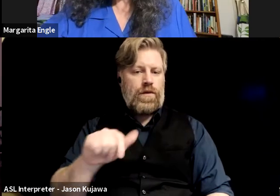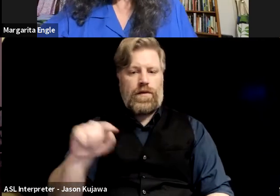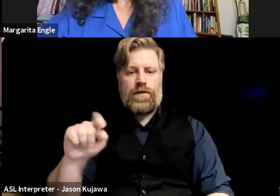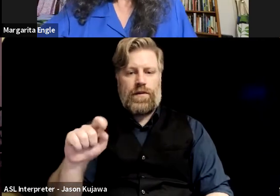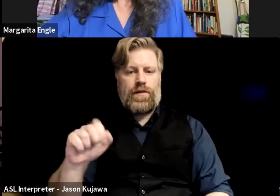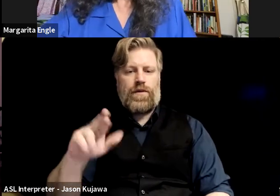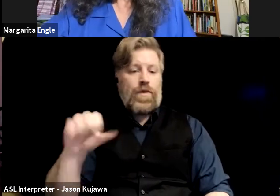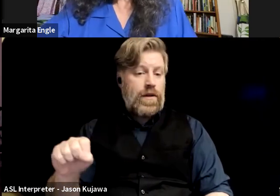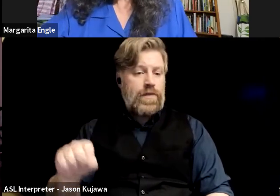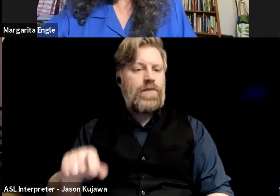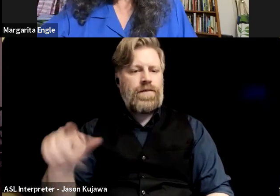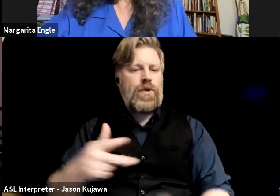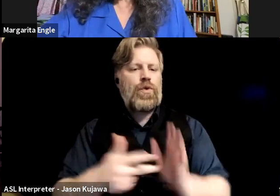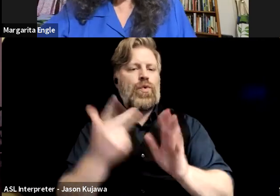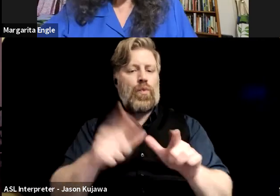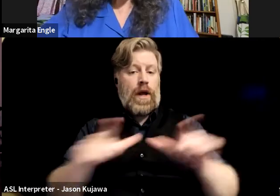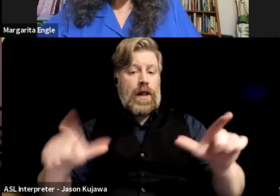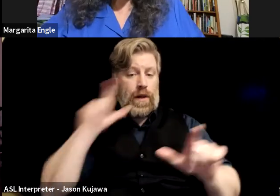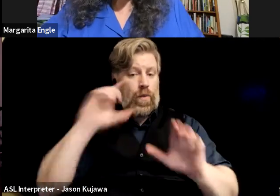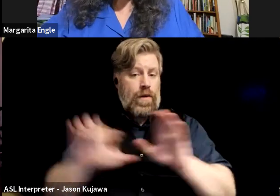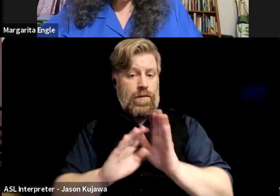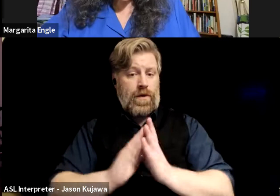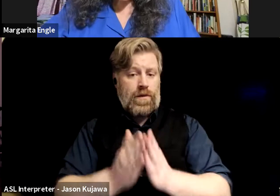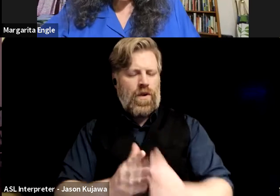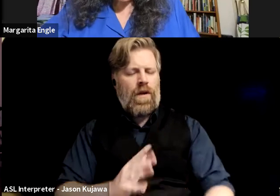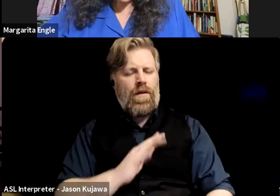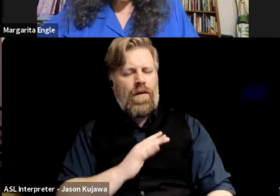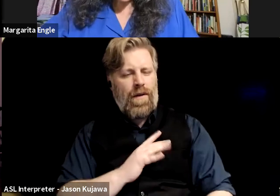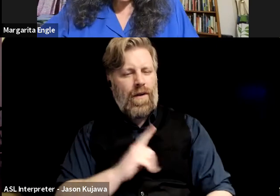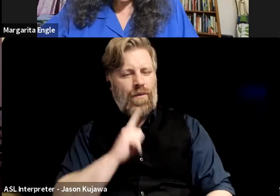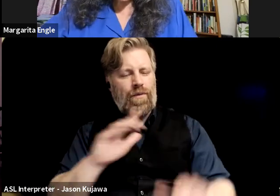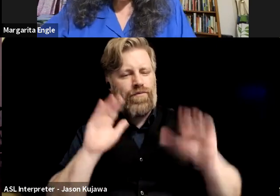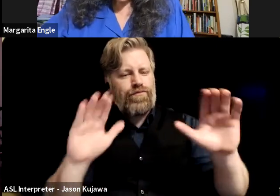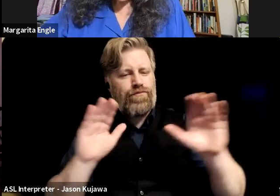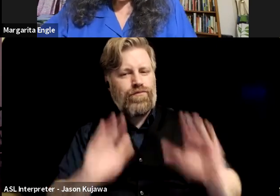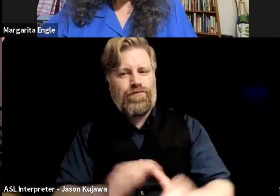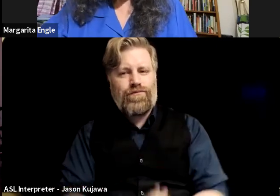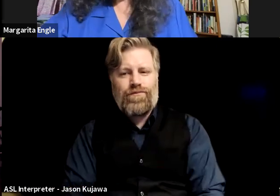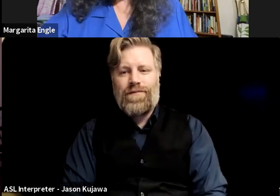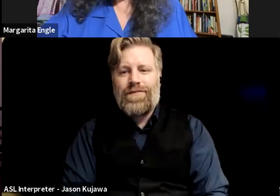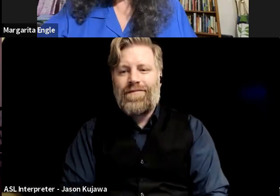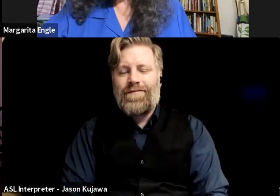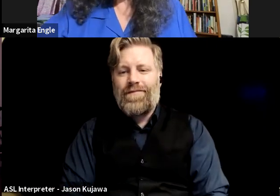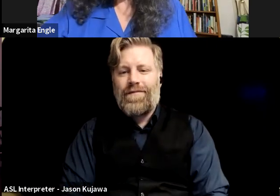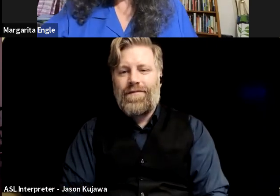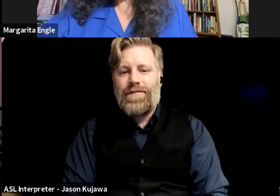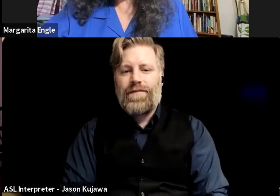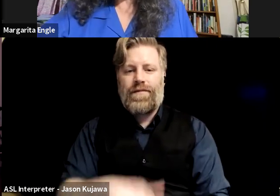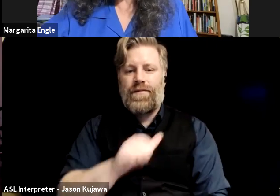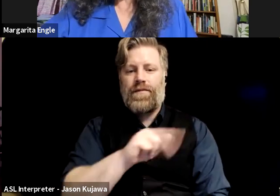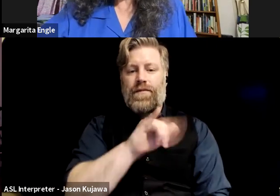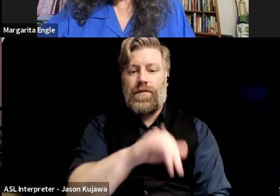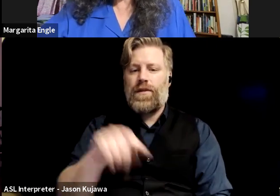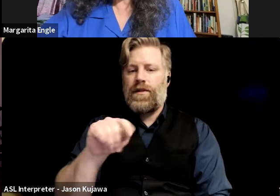picture books. I just think it's wonderful, and then, um, Ari Tyson is